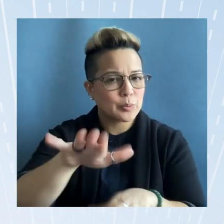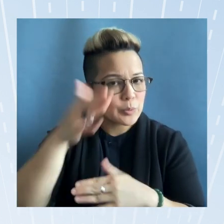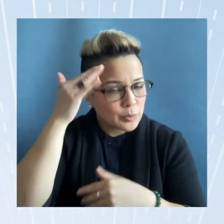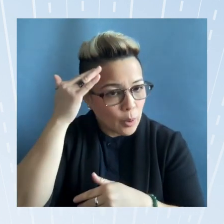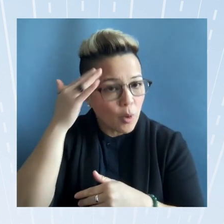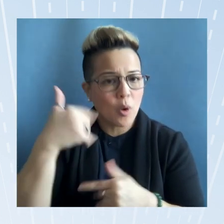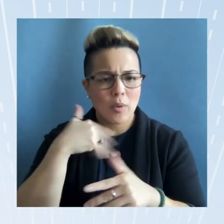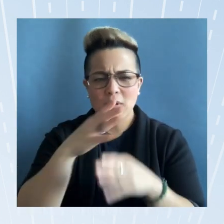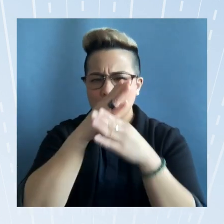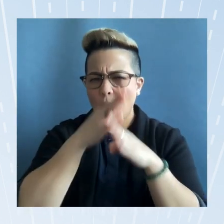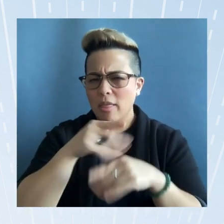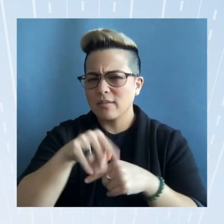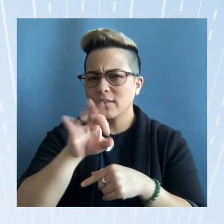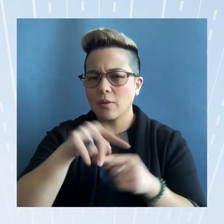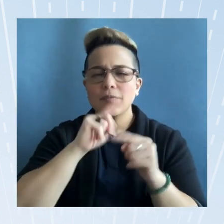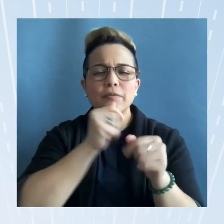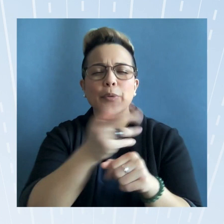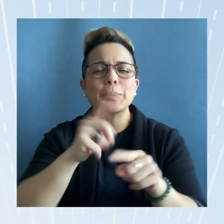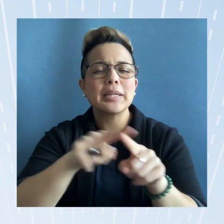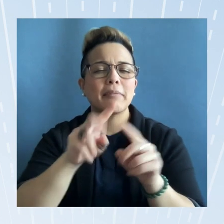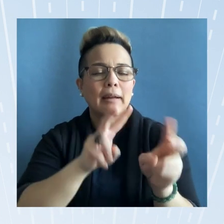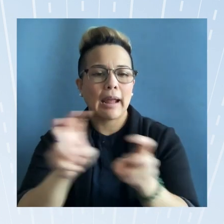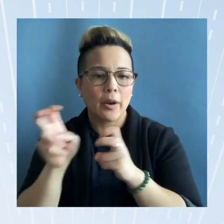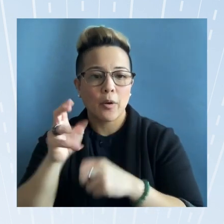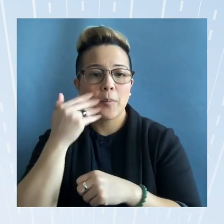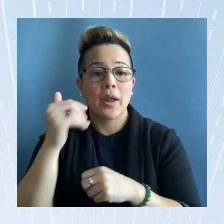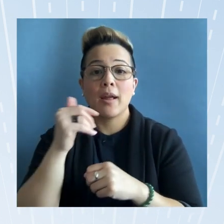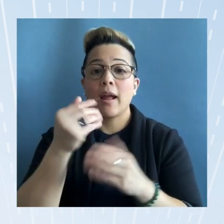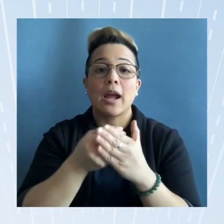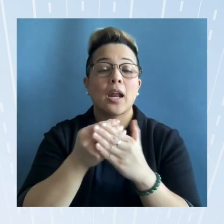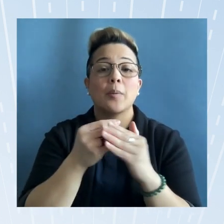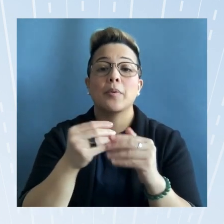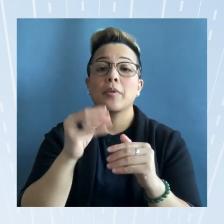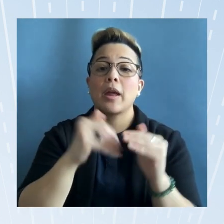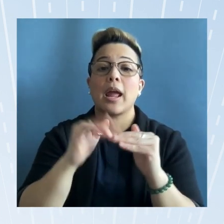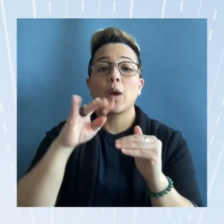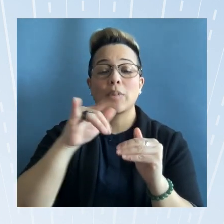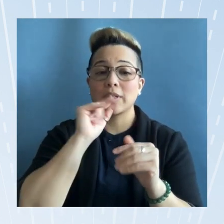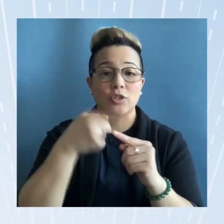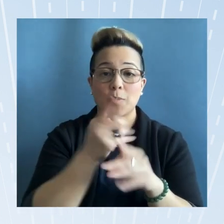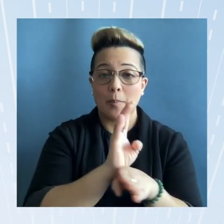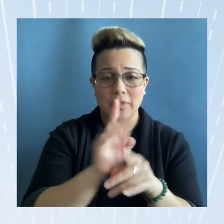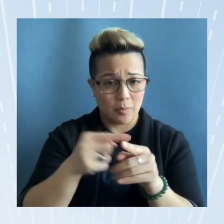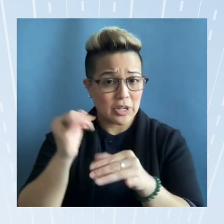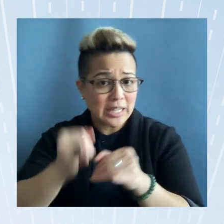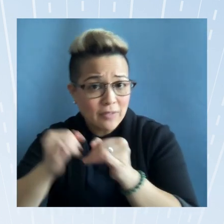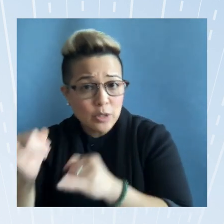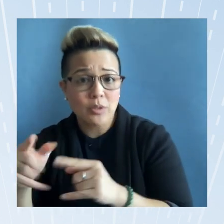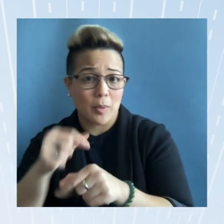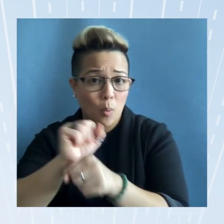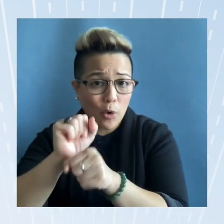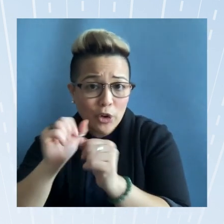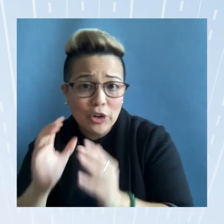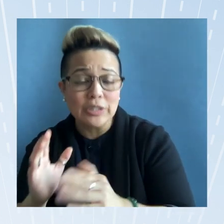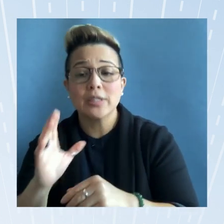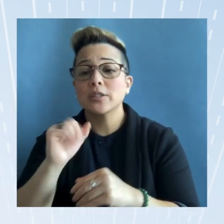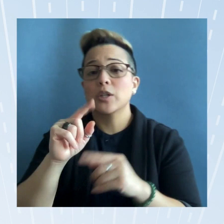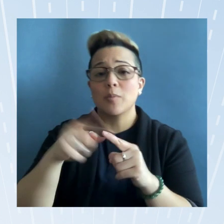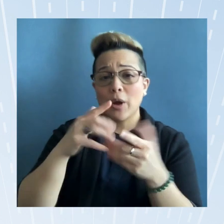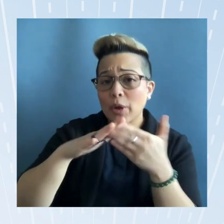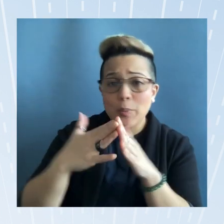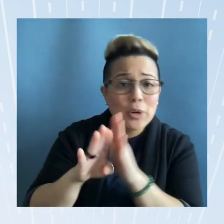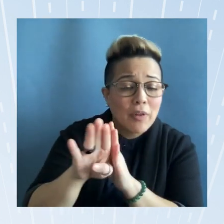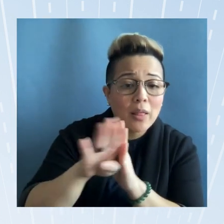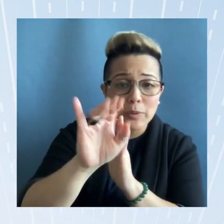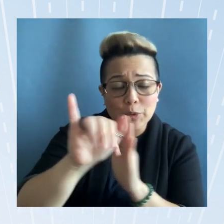this out in a few different categories because economic equity isn't just about business it's about individuals it's about workers and it's about community development